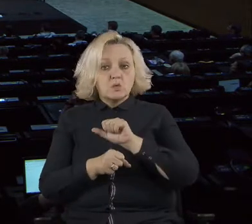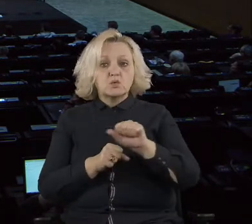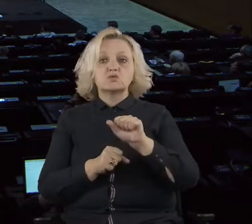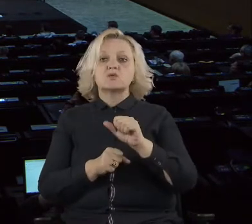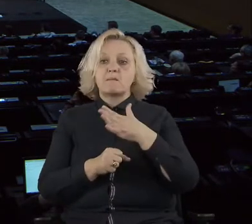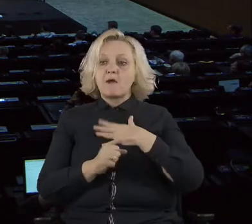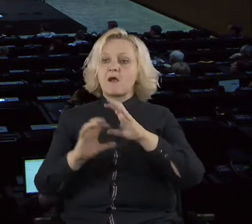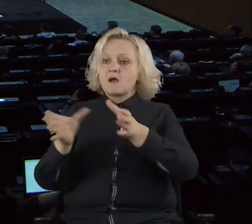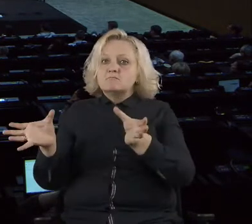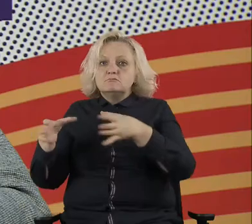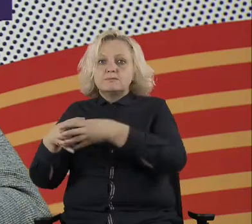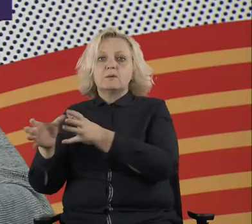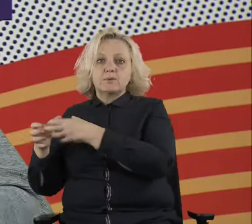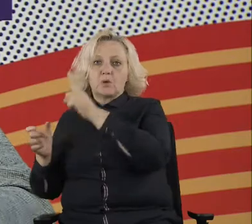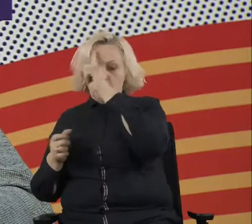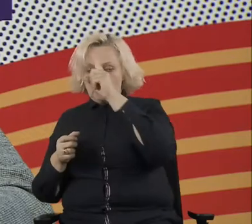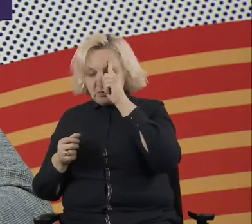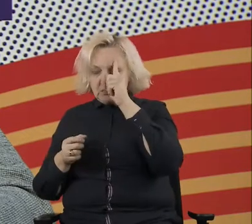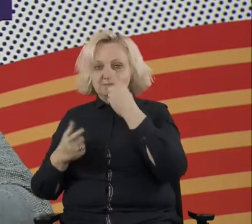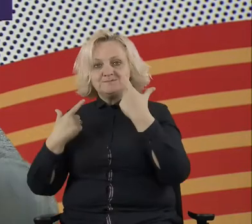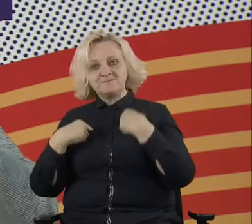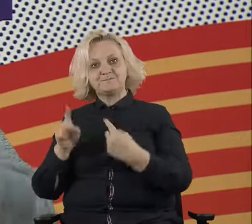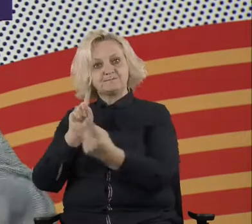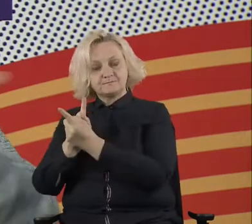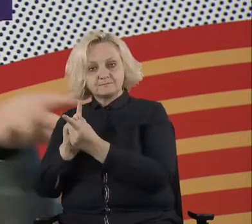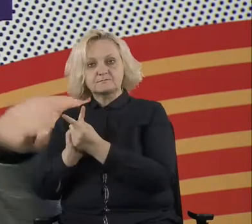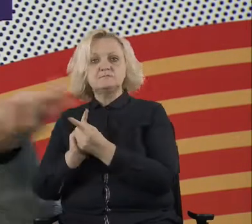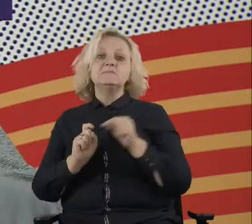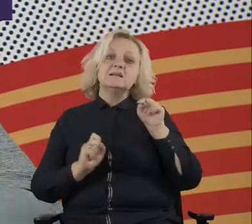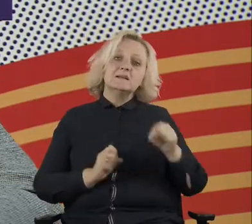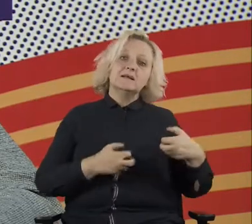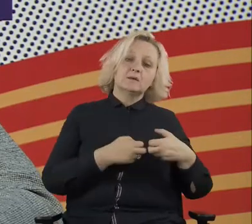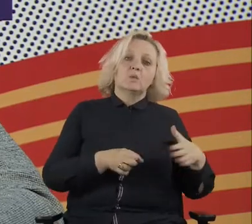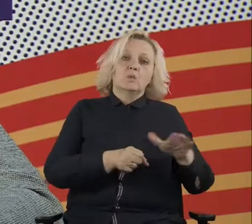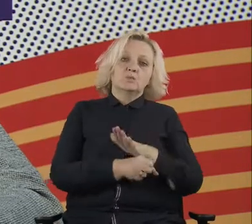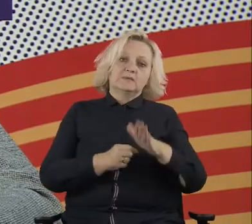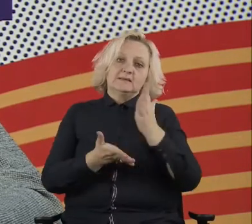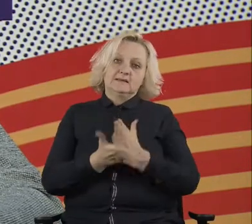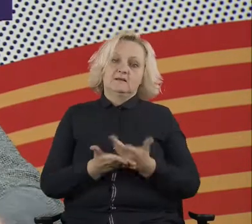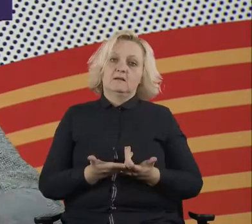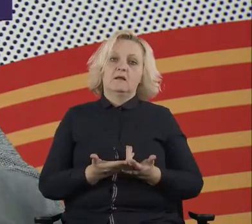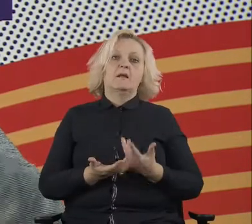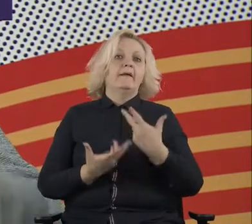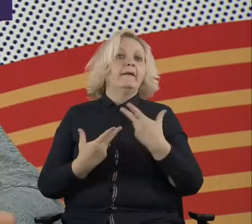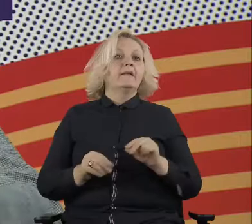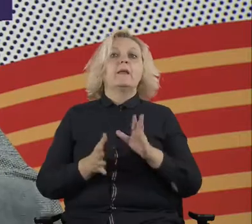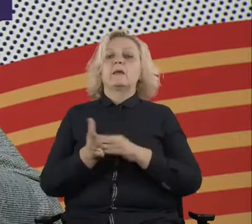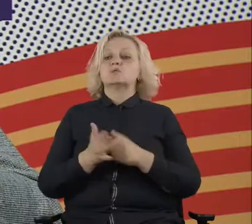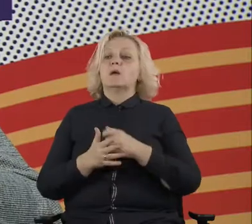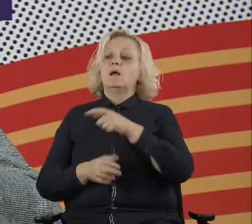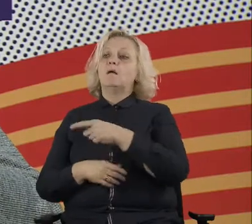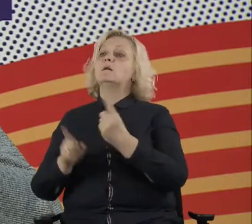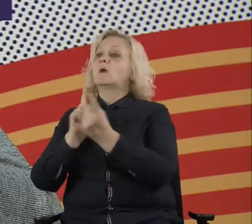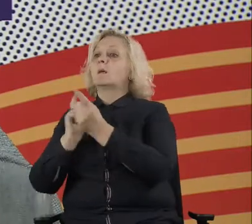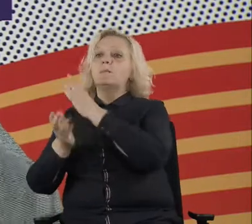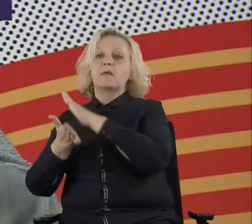substituting the, the offline participation by these online channels that obviously are going to be used many times, but these privileged users